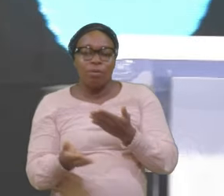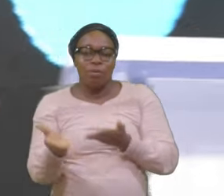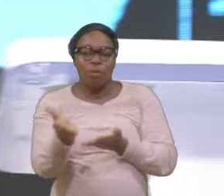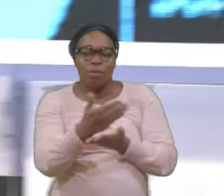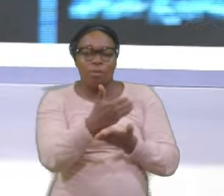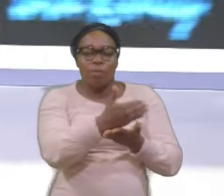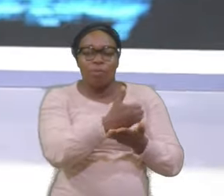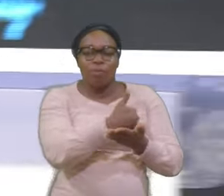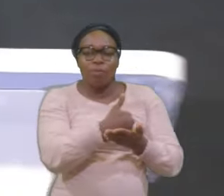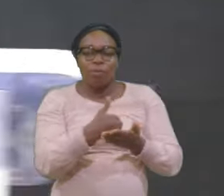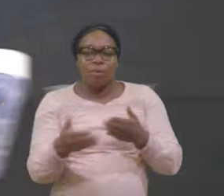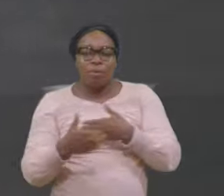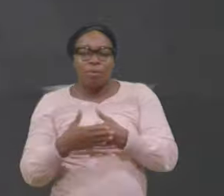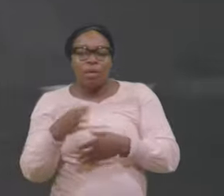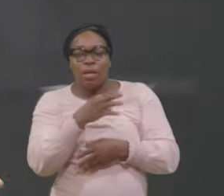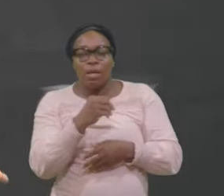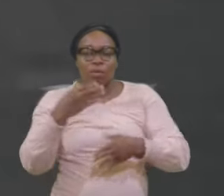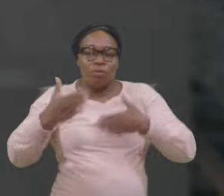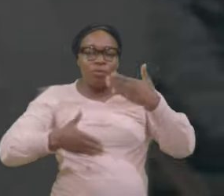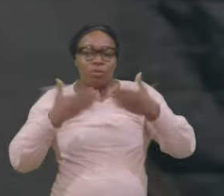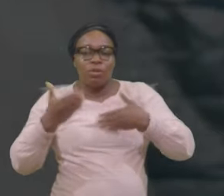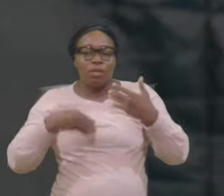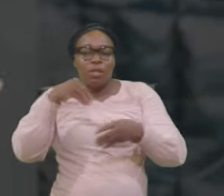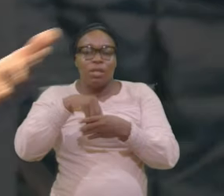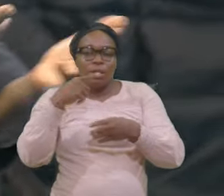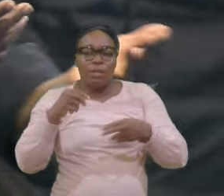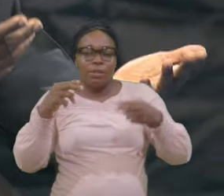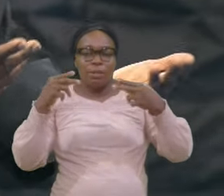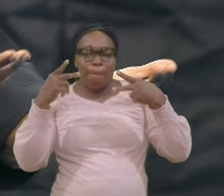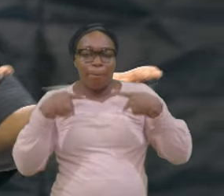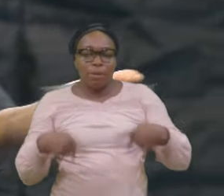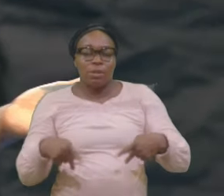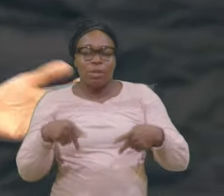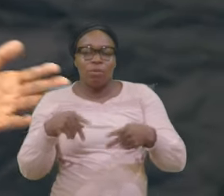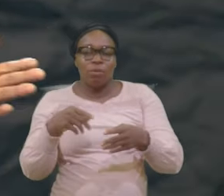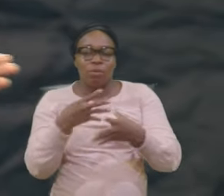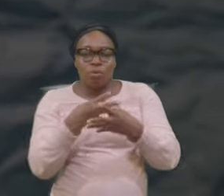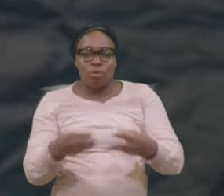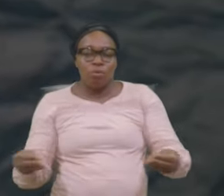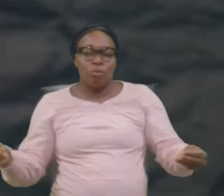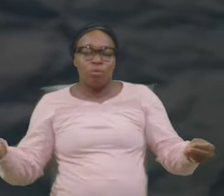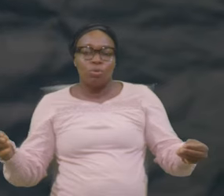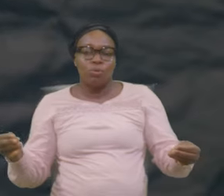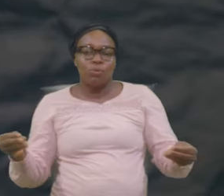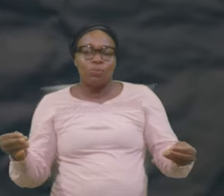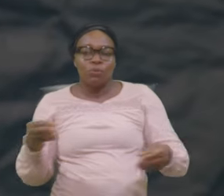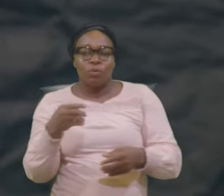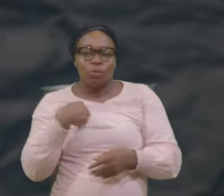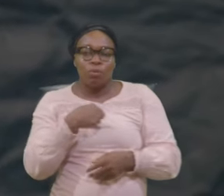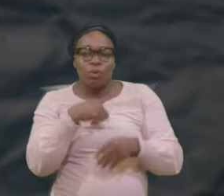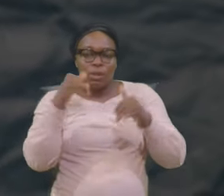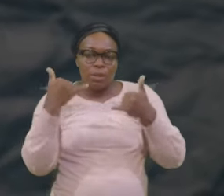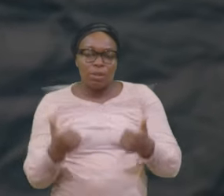Salvation Personal Salvation We now Have that Direct contact